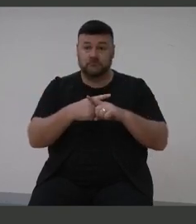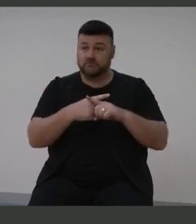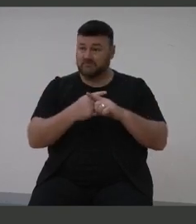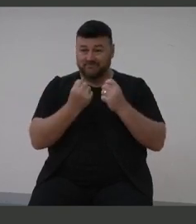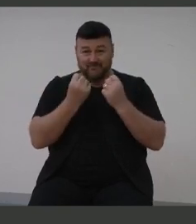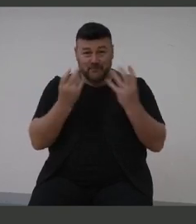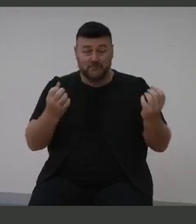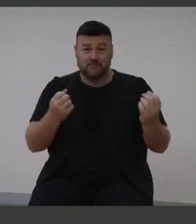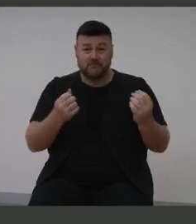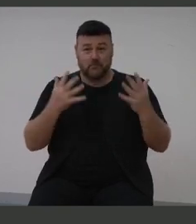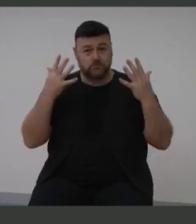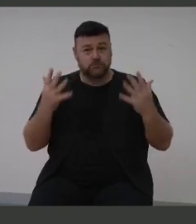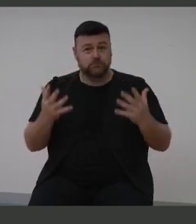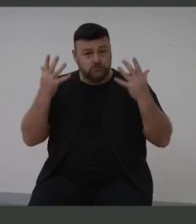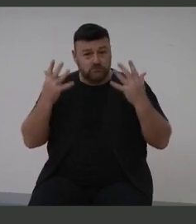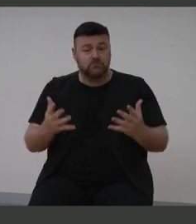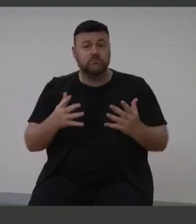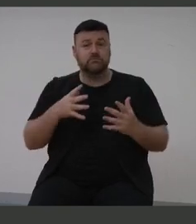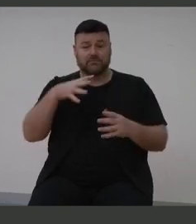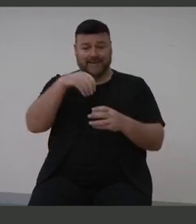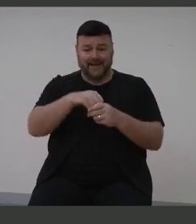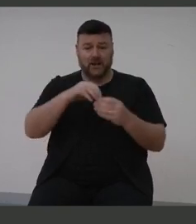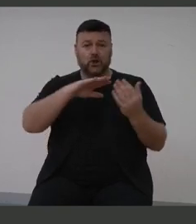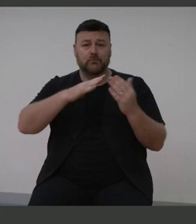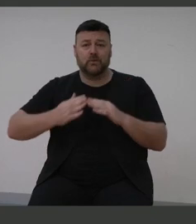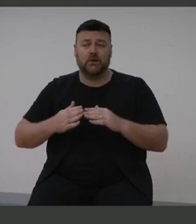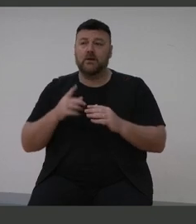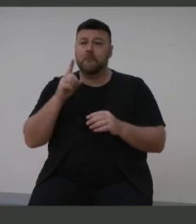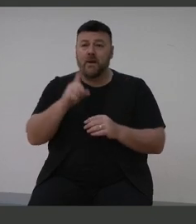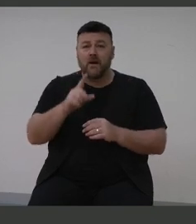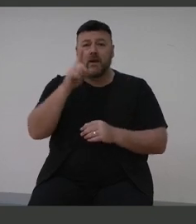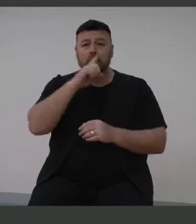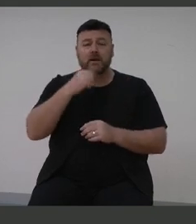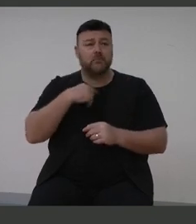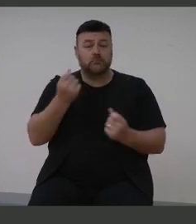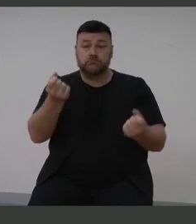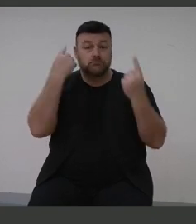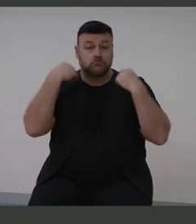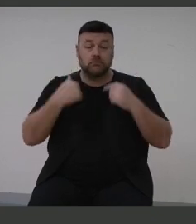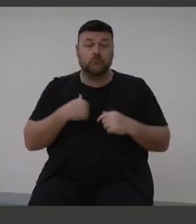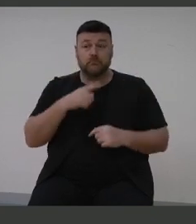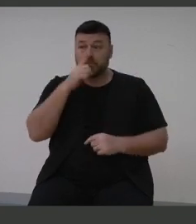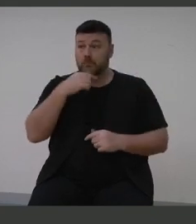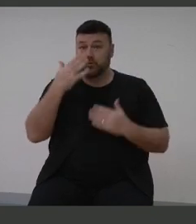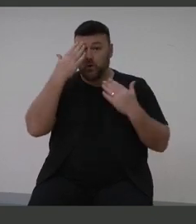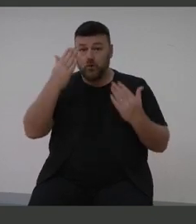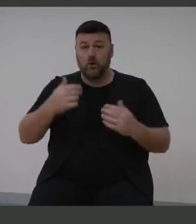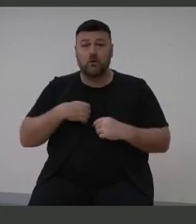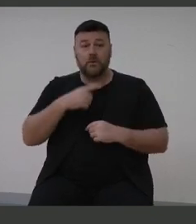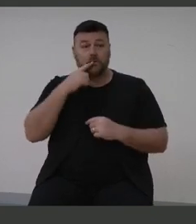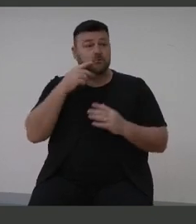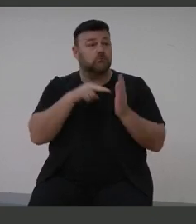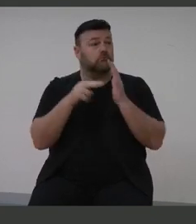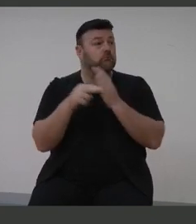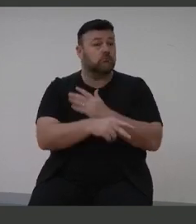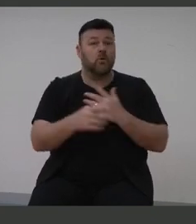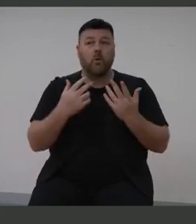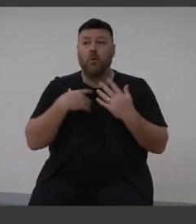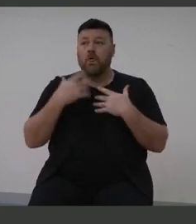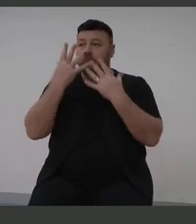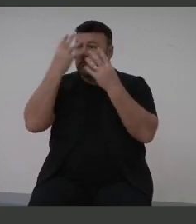It has such a low-level awareness and understanding. It's frequently overlooked, neglected and forgotten.